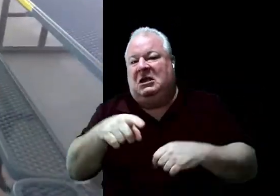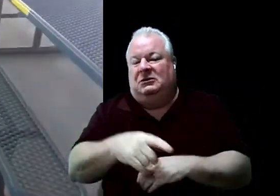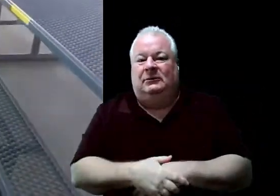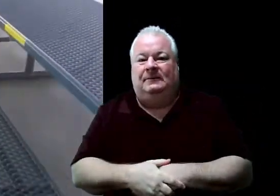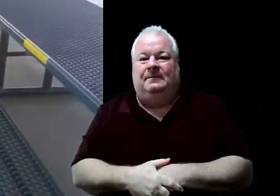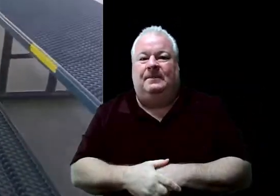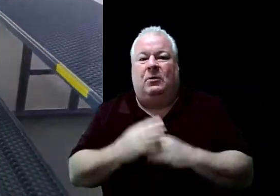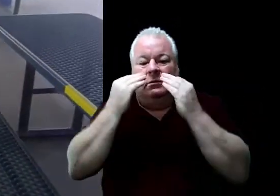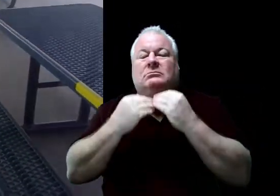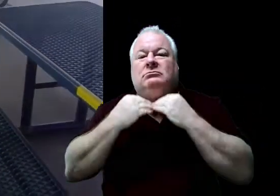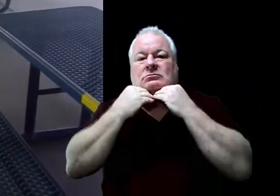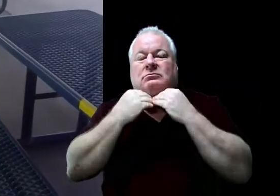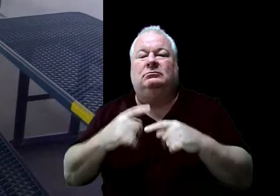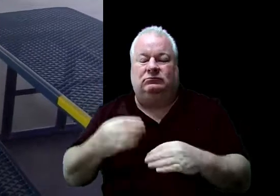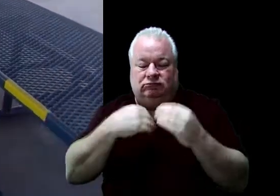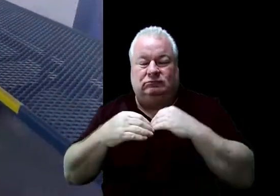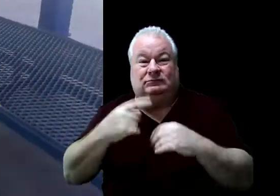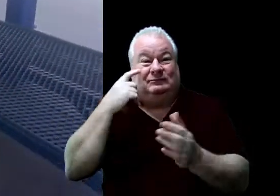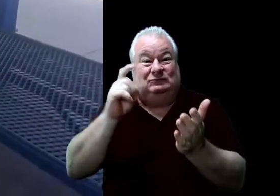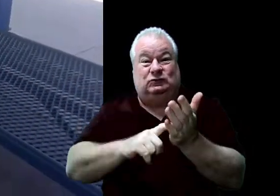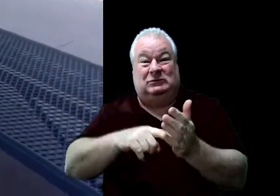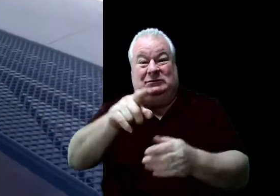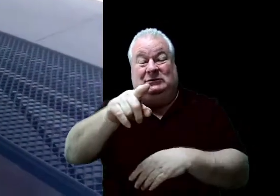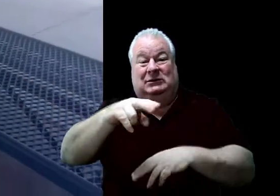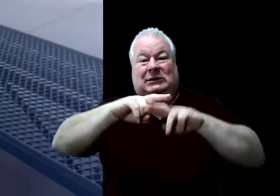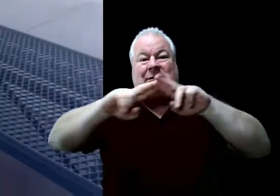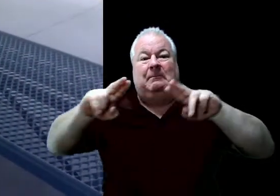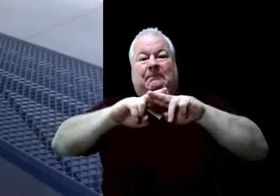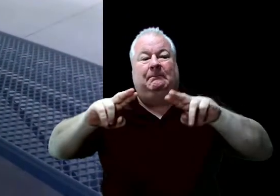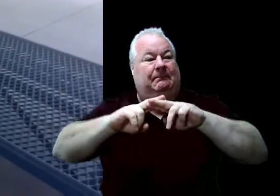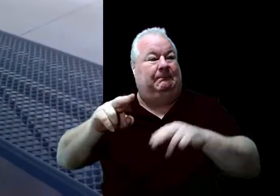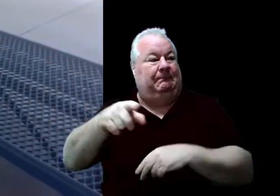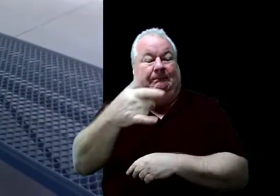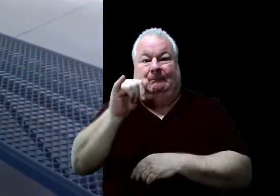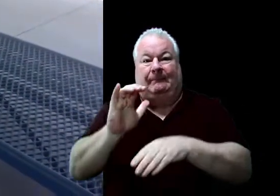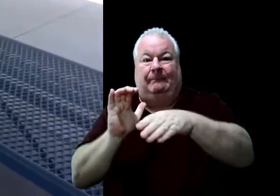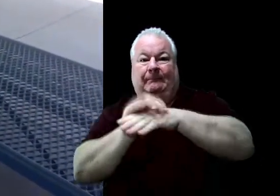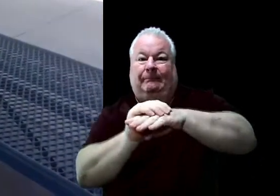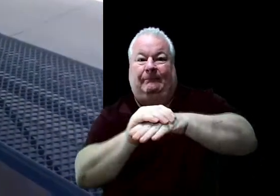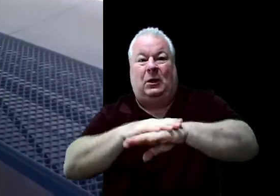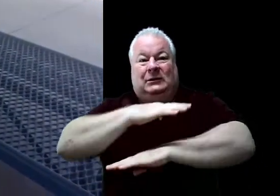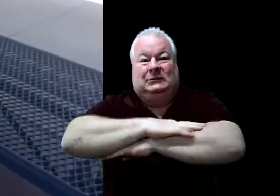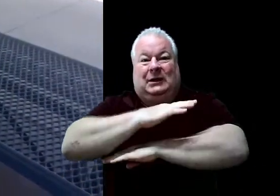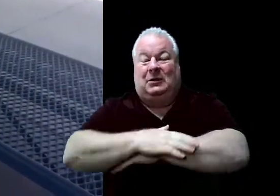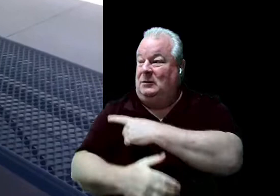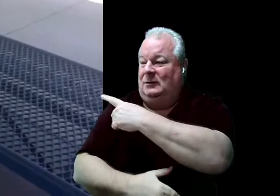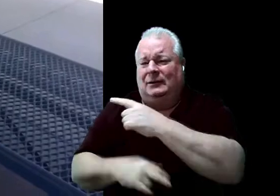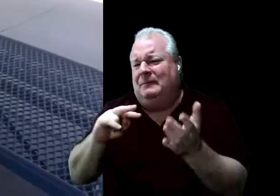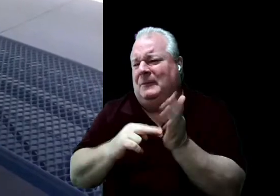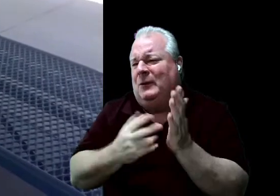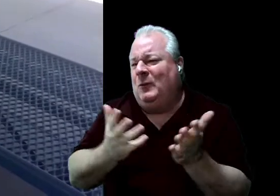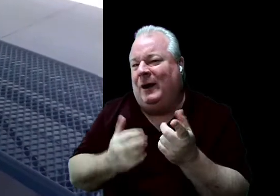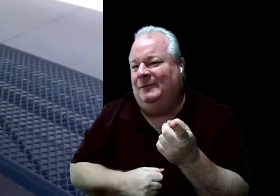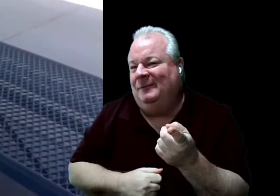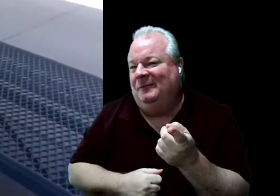the tape and ask yourself, what does that